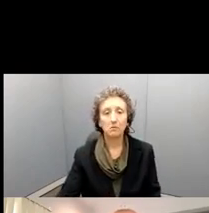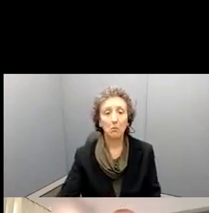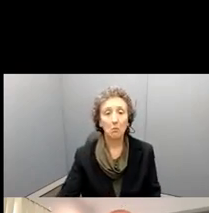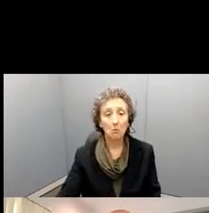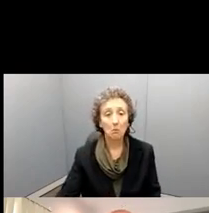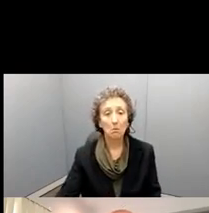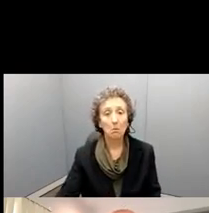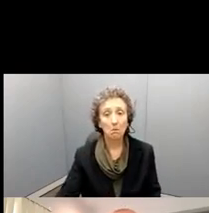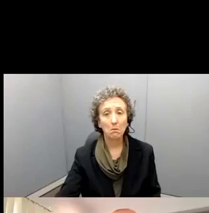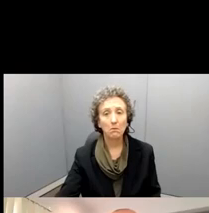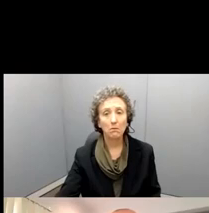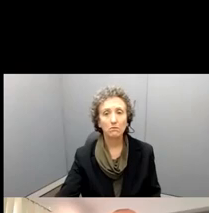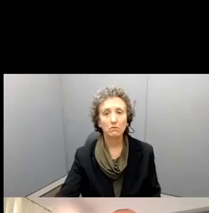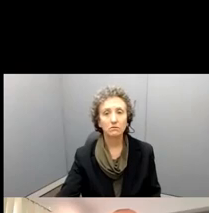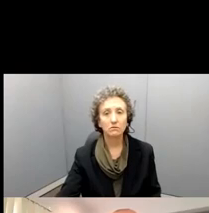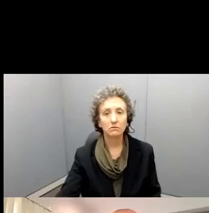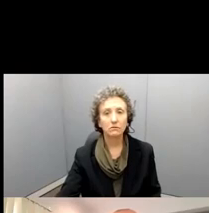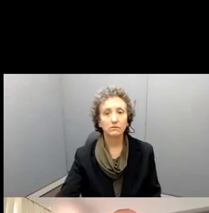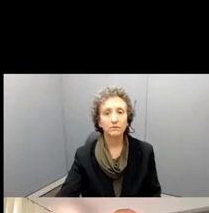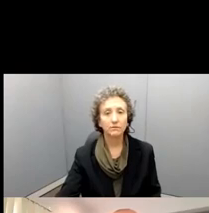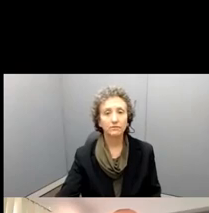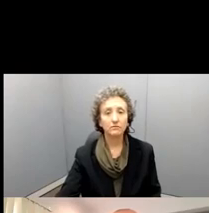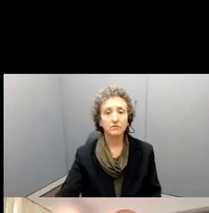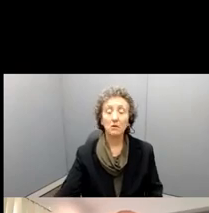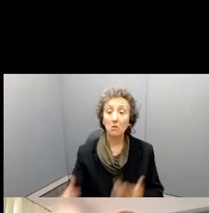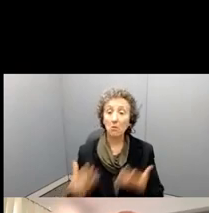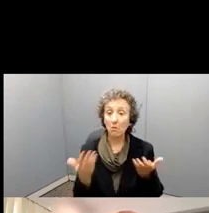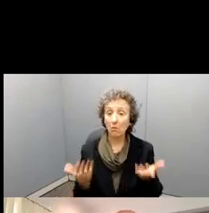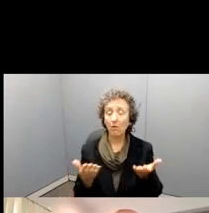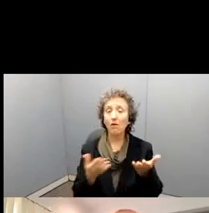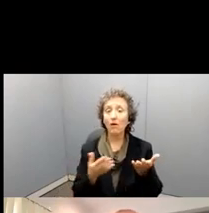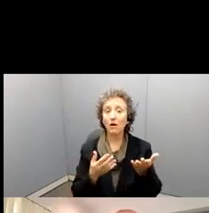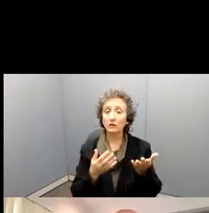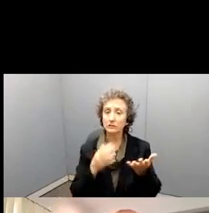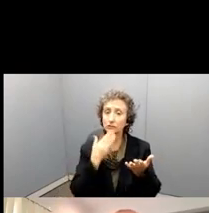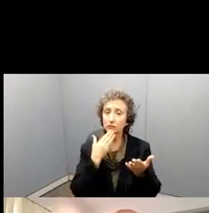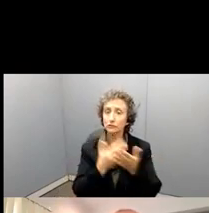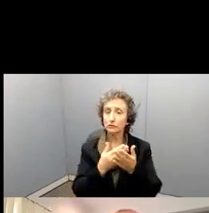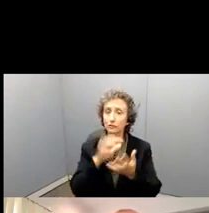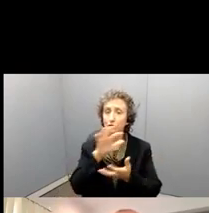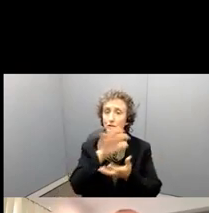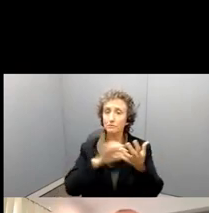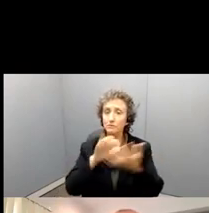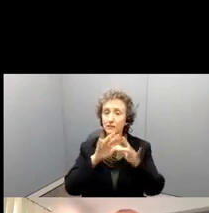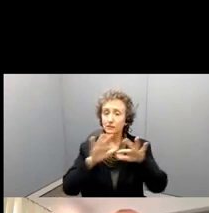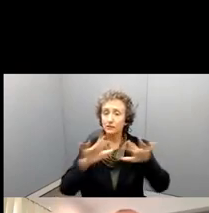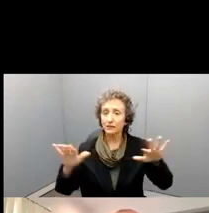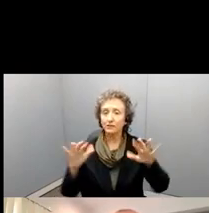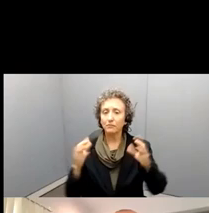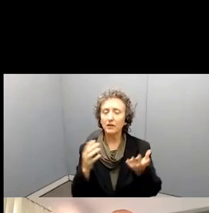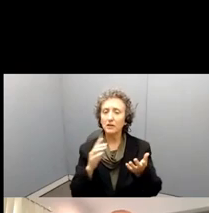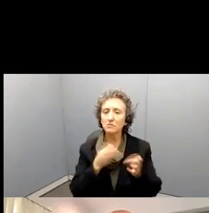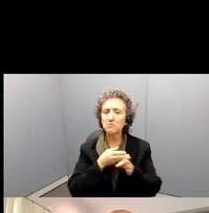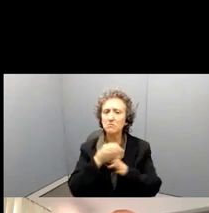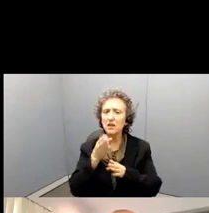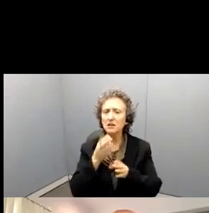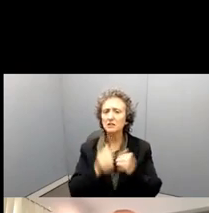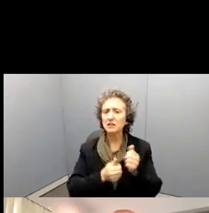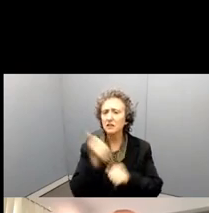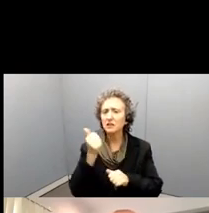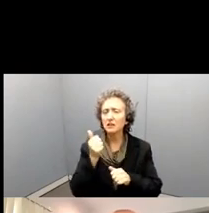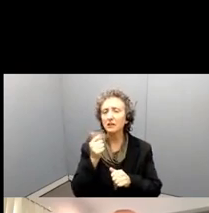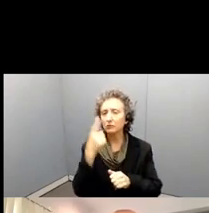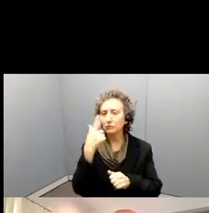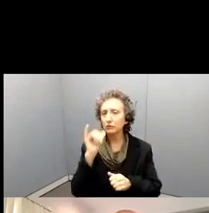Ah. Wow. If you see this, it's, it's a good mix, but mainly looks like mostly qualitative research